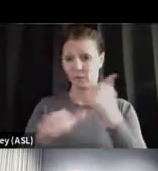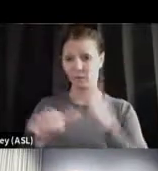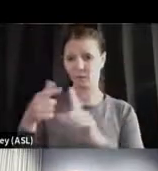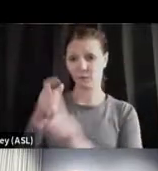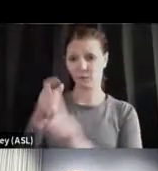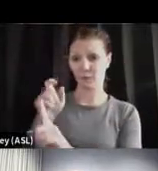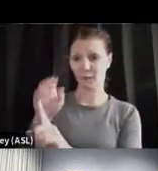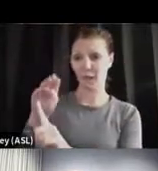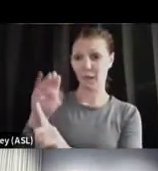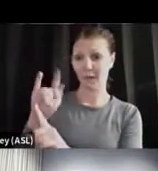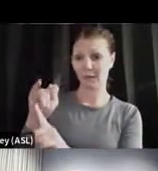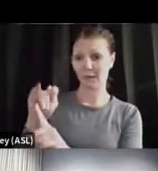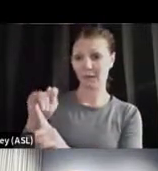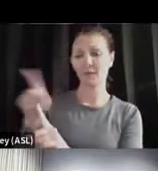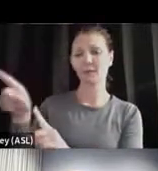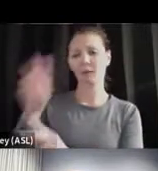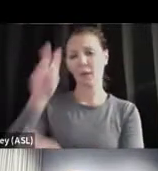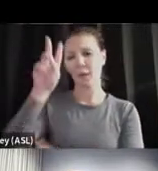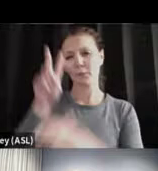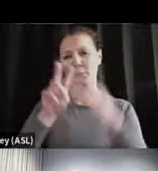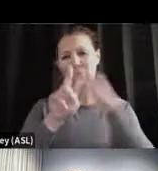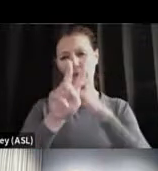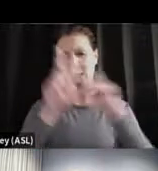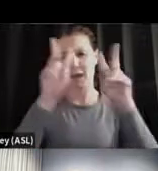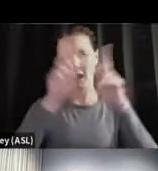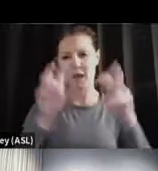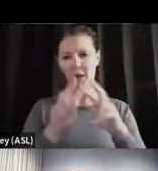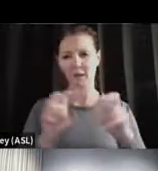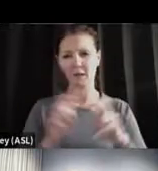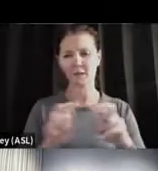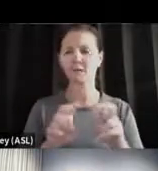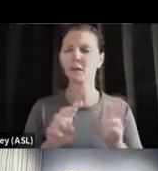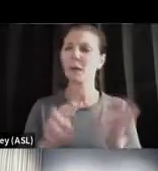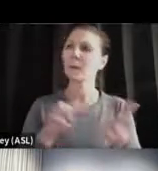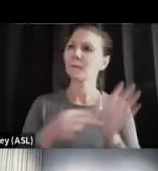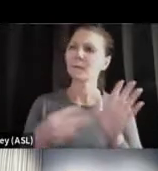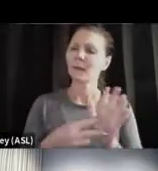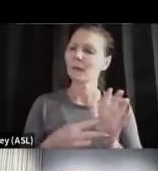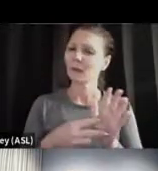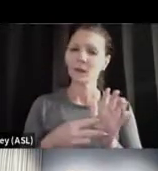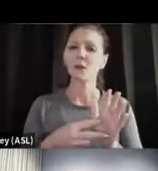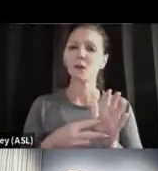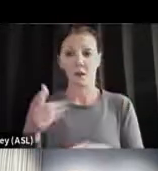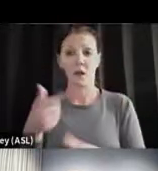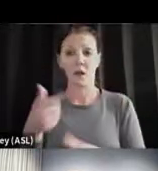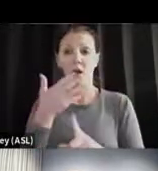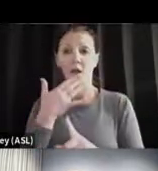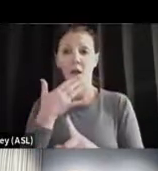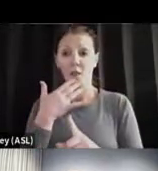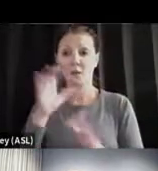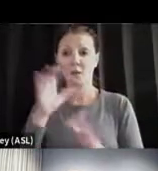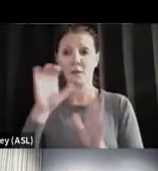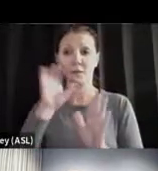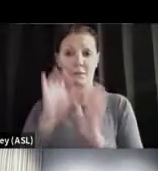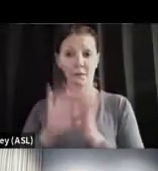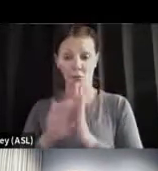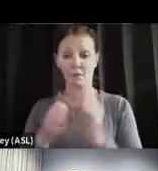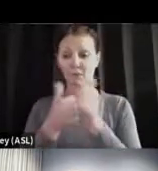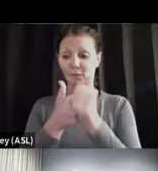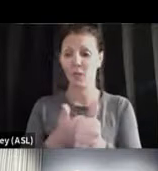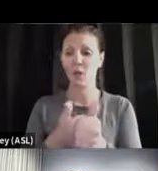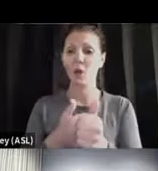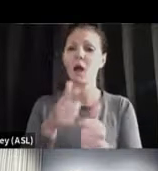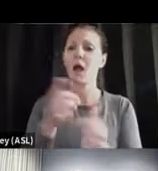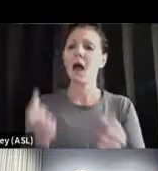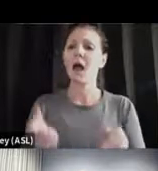COVID-19 predictive analytics. What does it tell you? It's color coded. And these are the number of